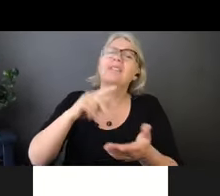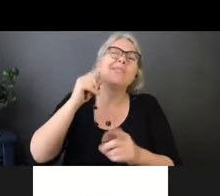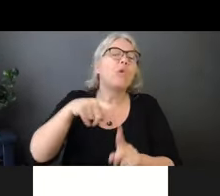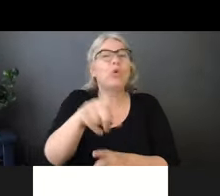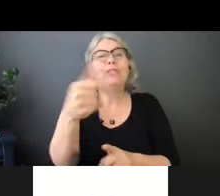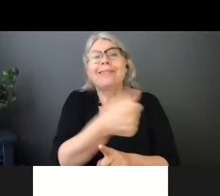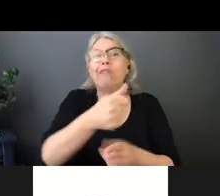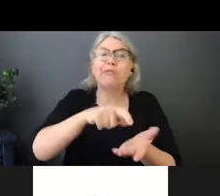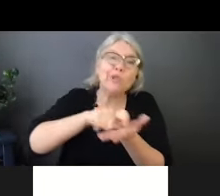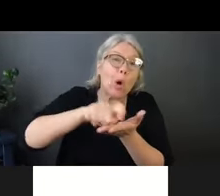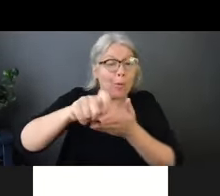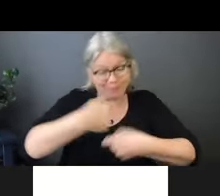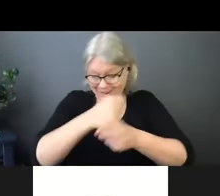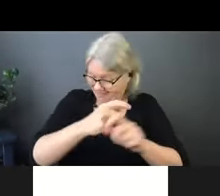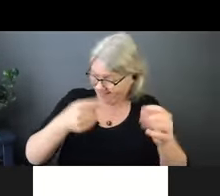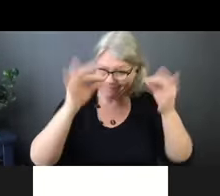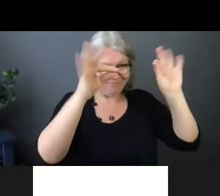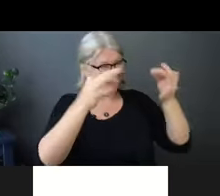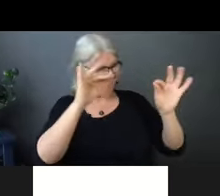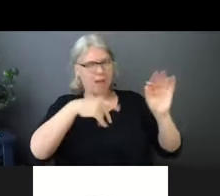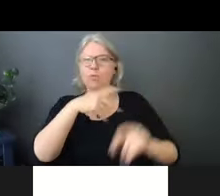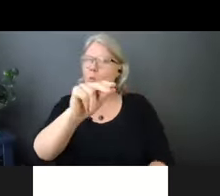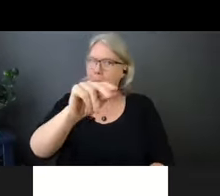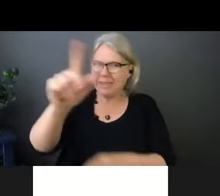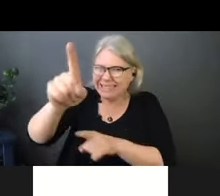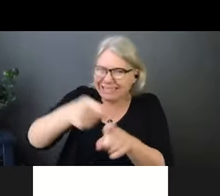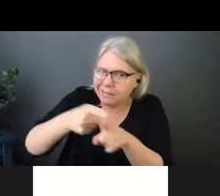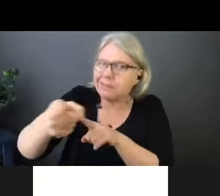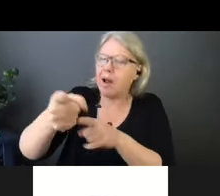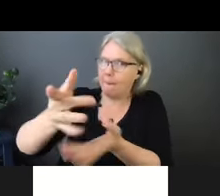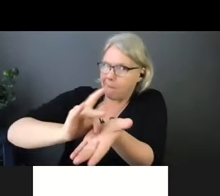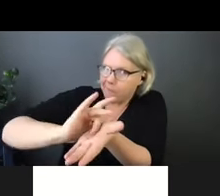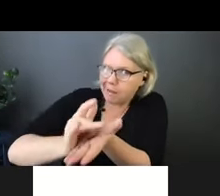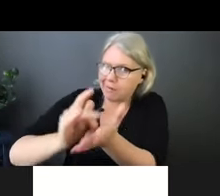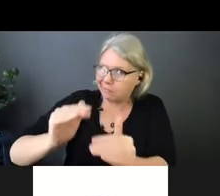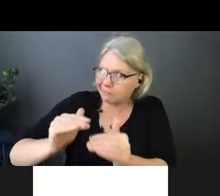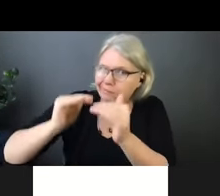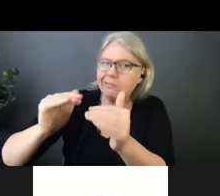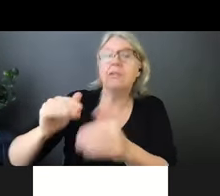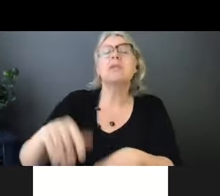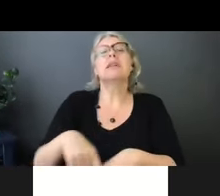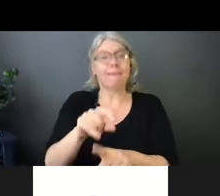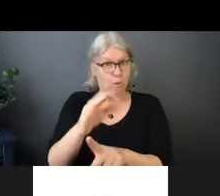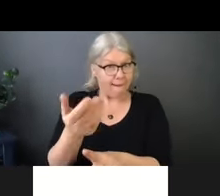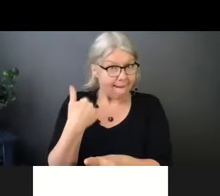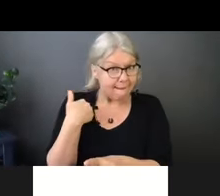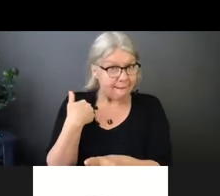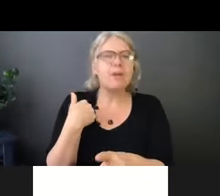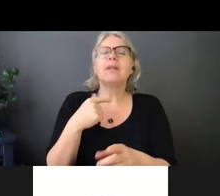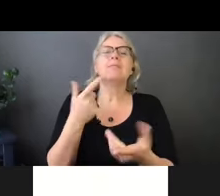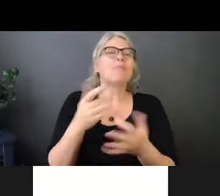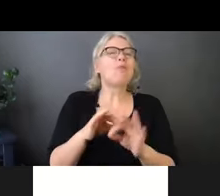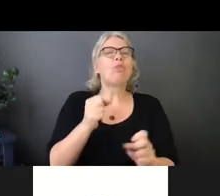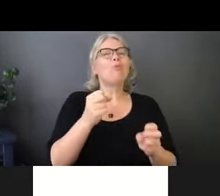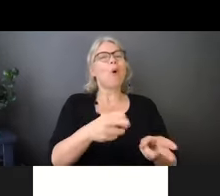talking about a medical grade one. They need to be washed separately and dried separately to reduce the transmission. So you want to